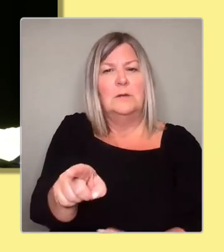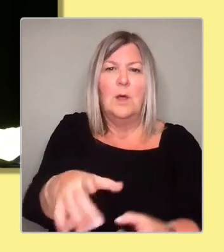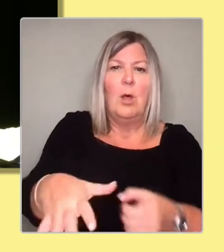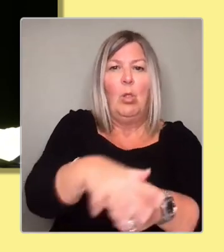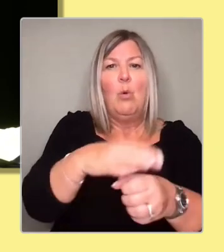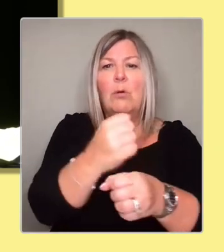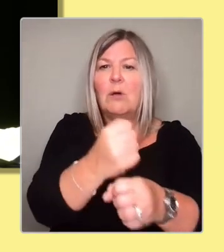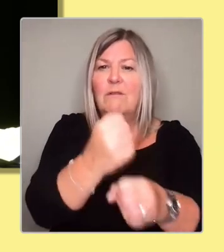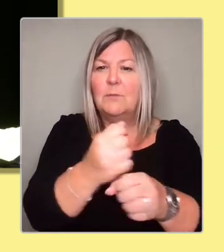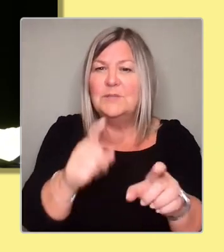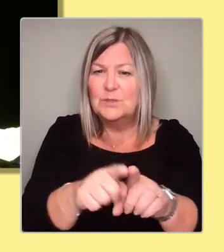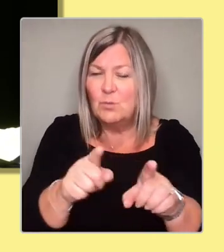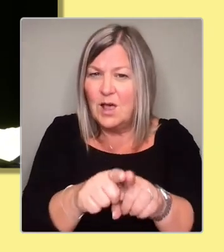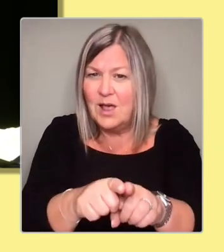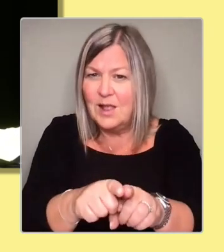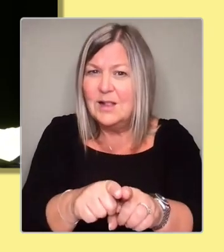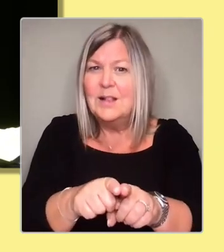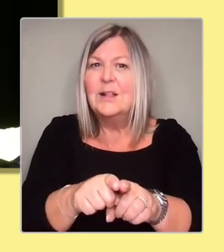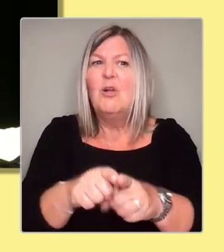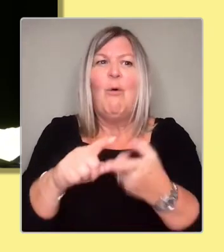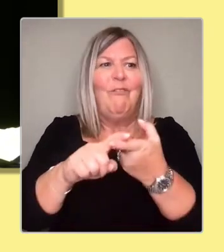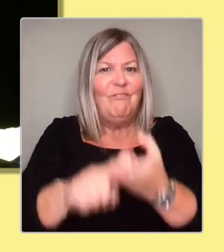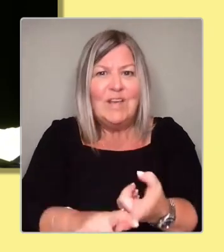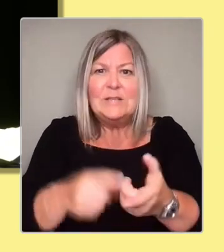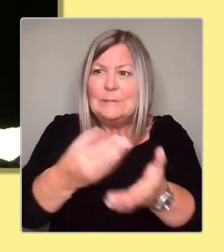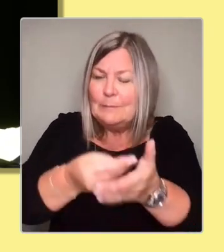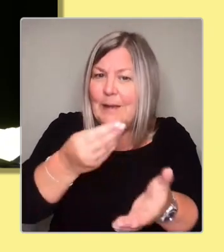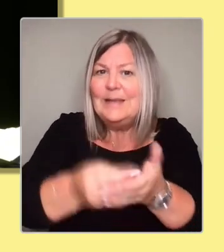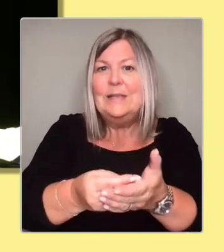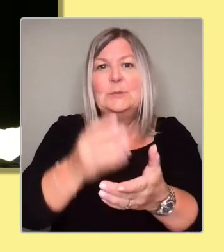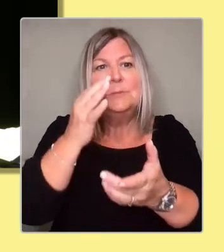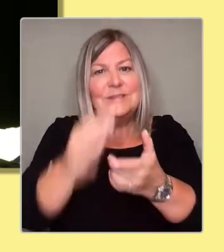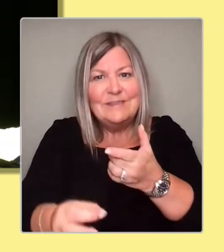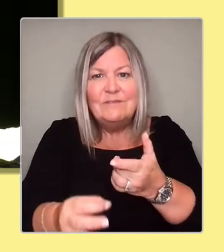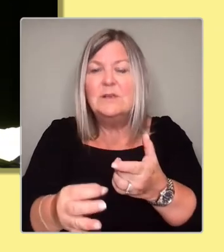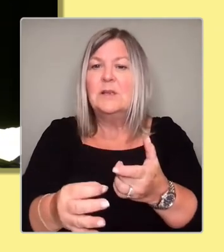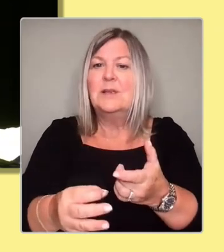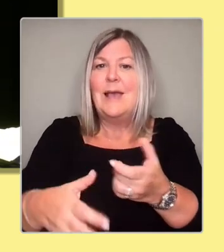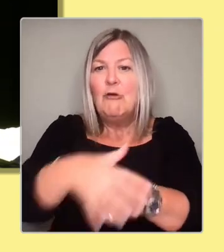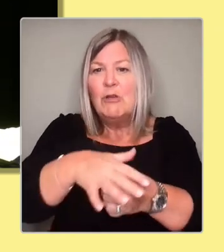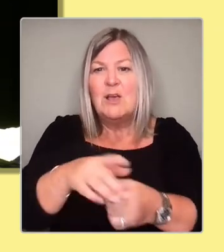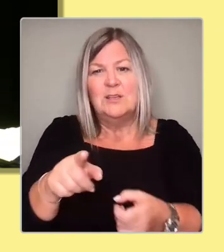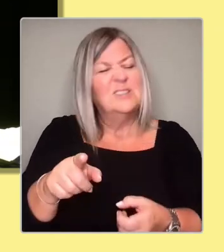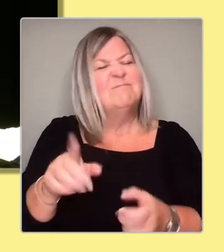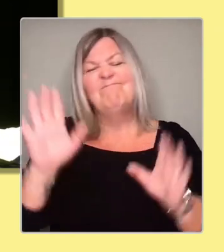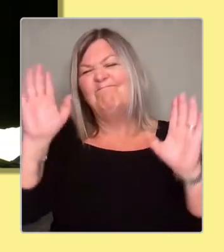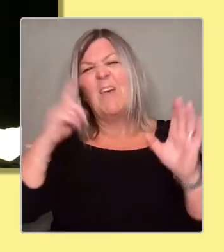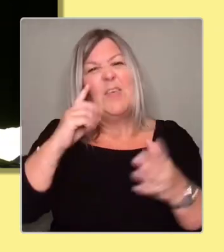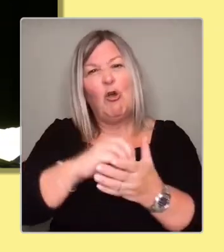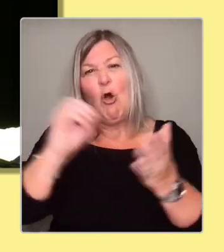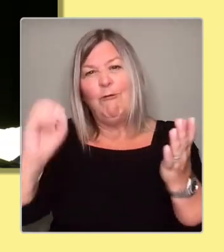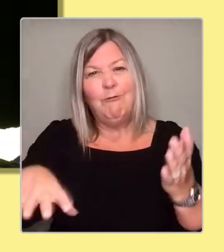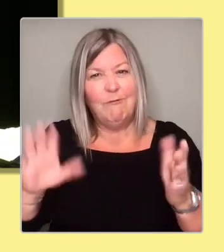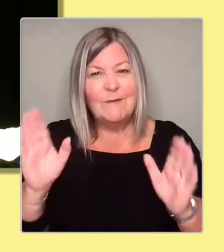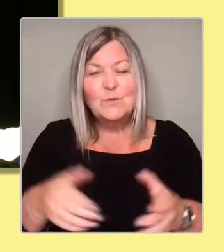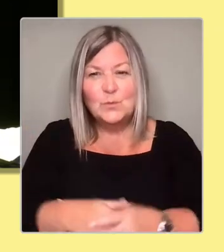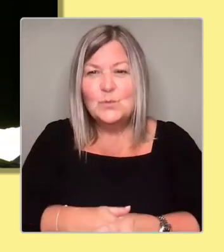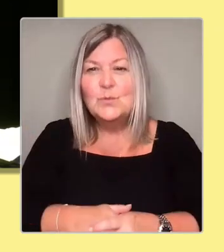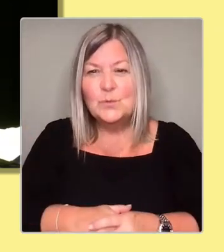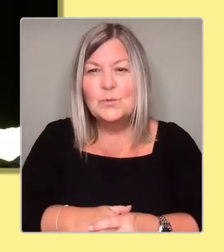together, I think that was suggested earlier on. Because I think if we did that, then you can imagine what Labour and Conservative